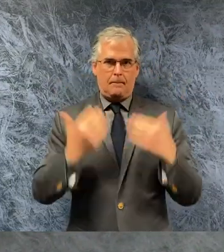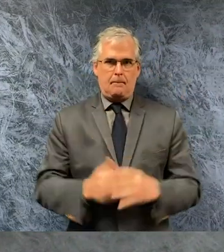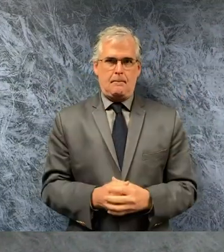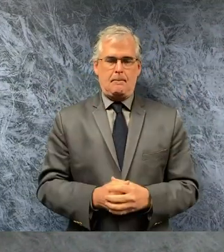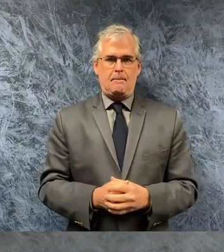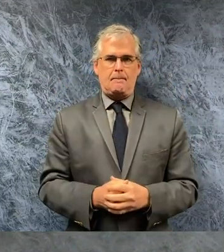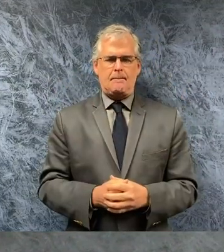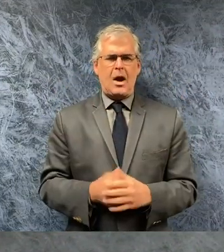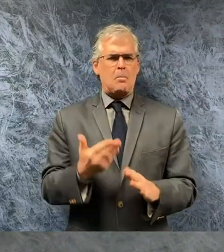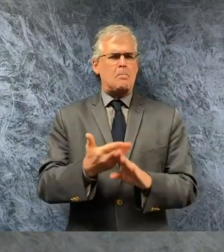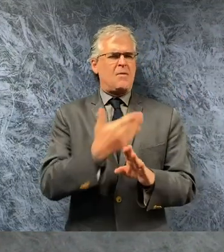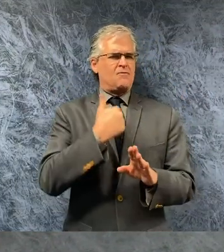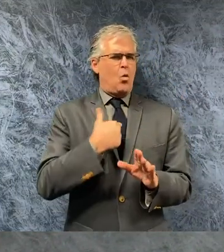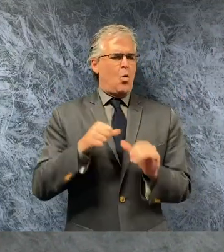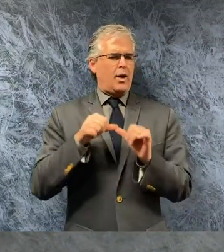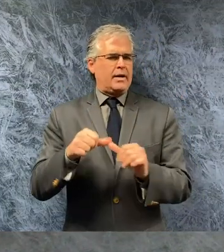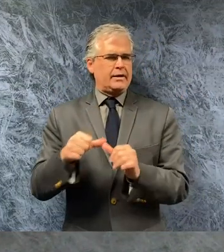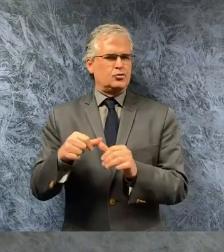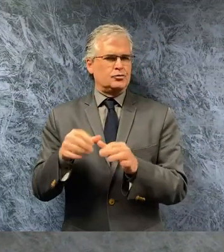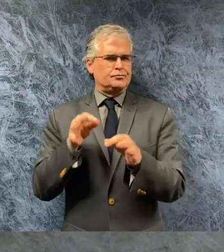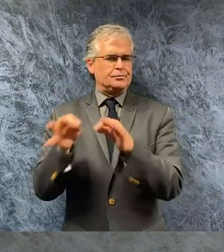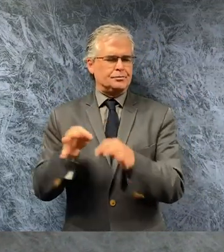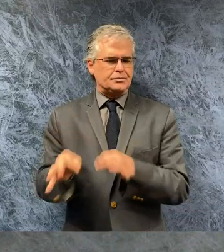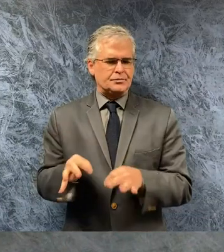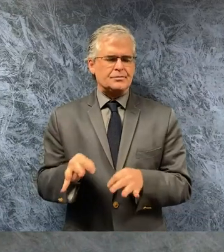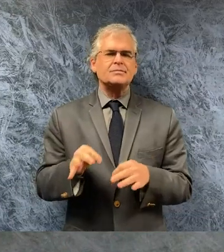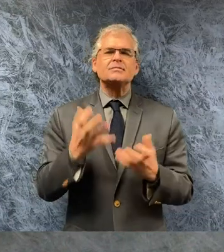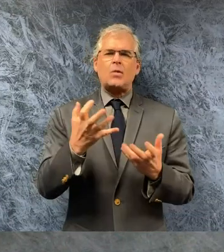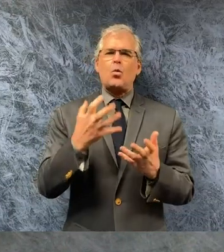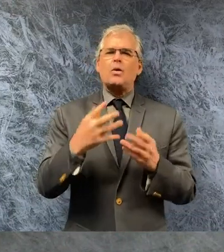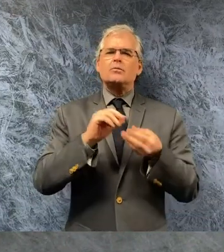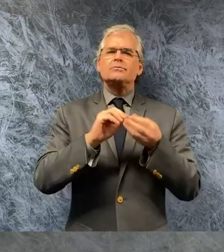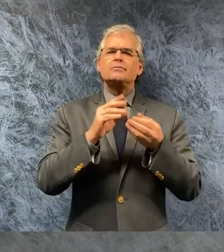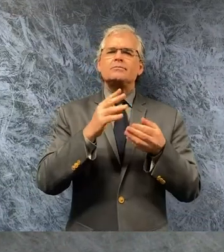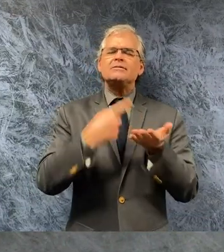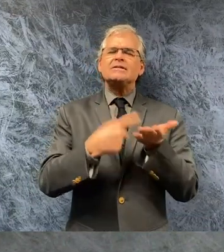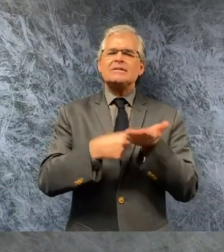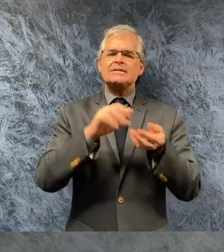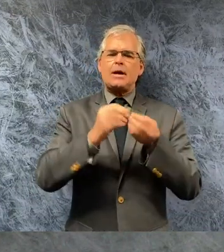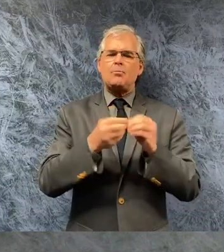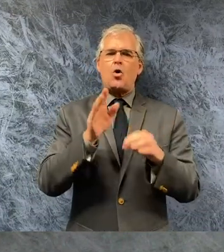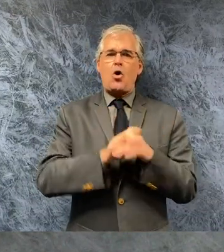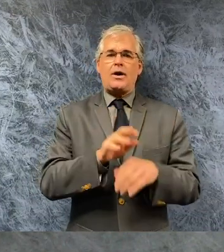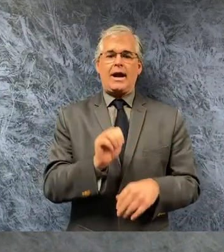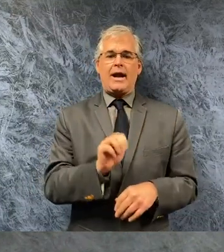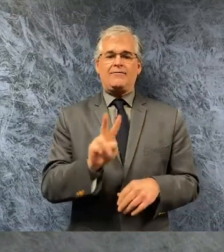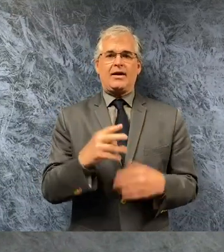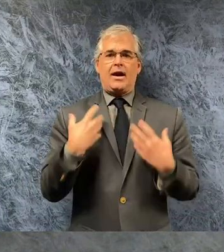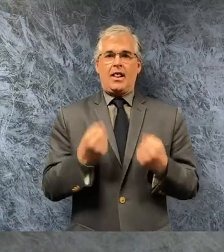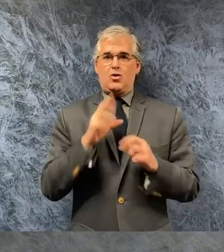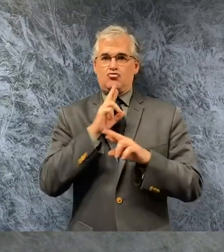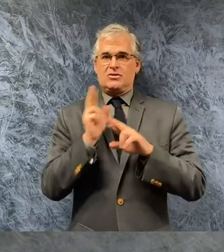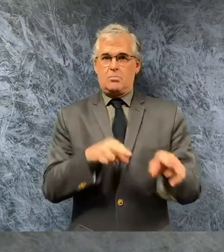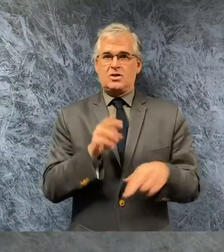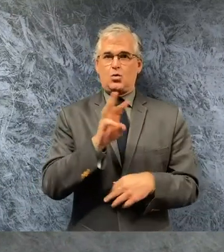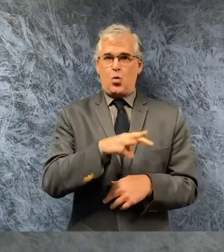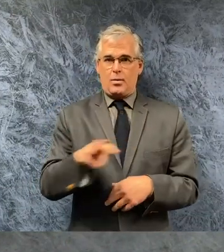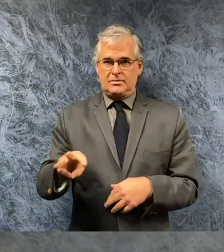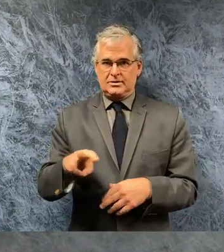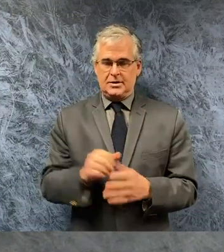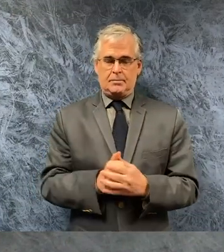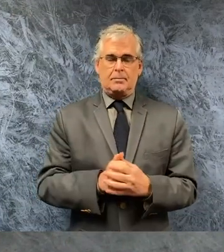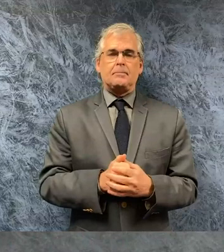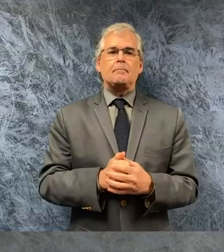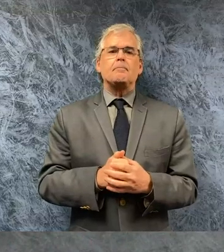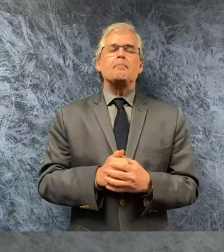i continue i want to talk about the numbers displayed on the envy health response website the covet 19 dashboard on the nevada health